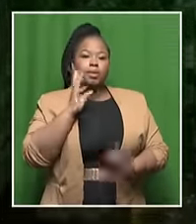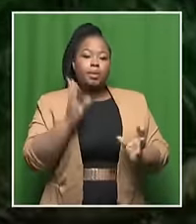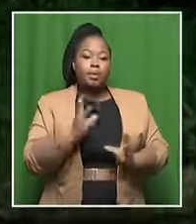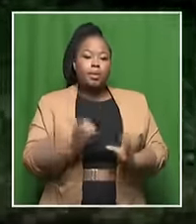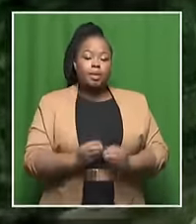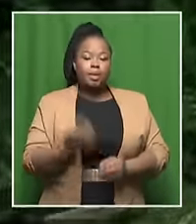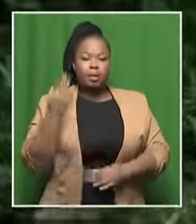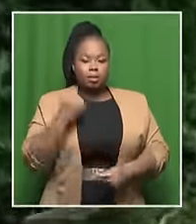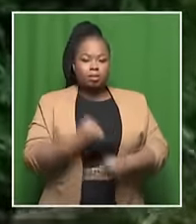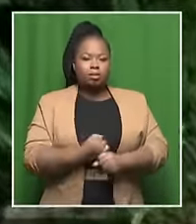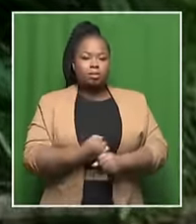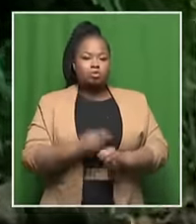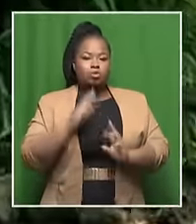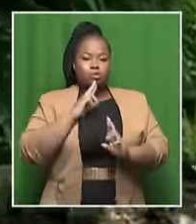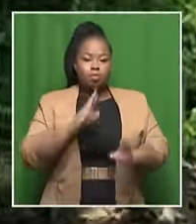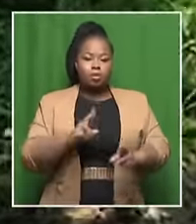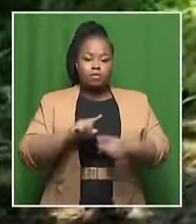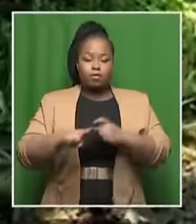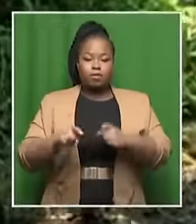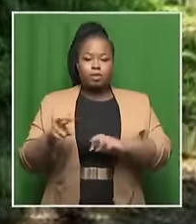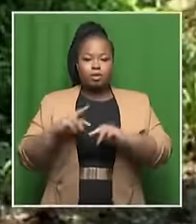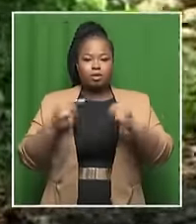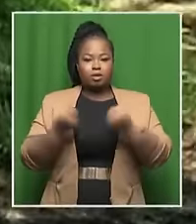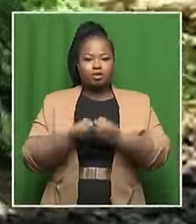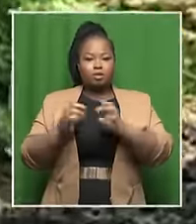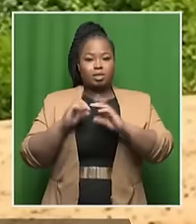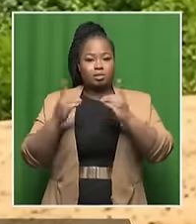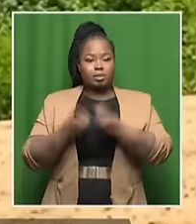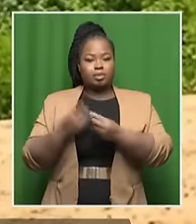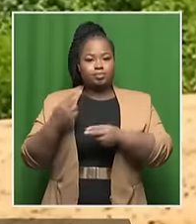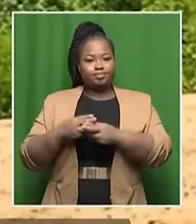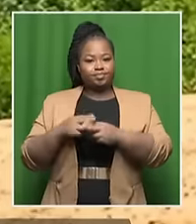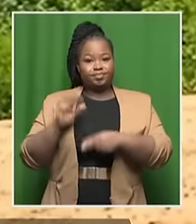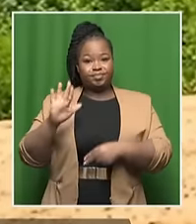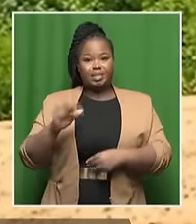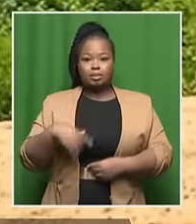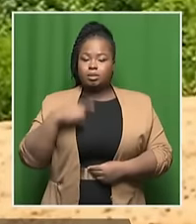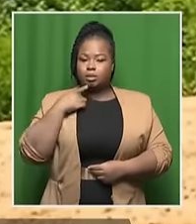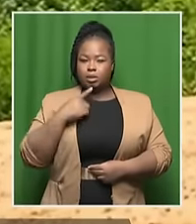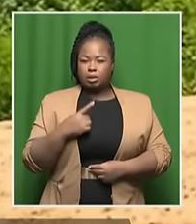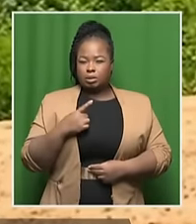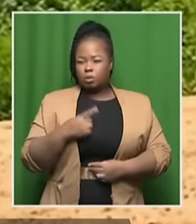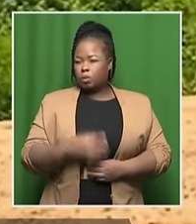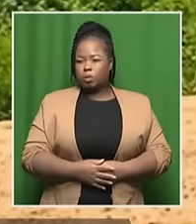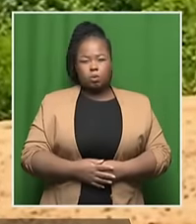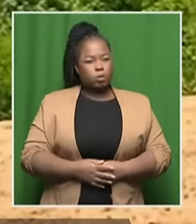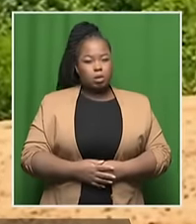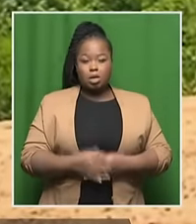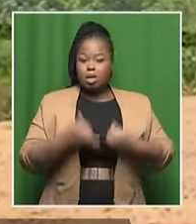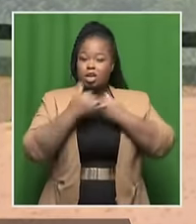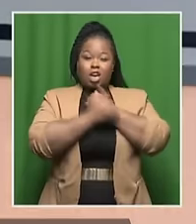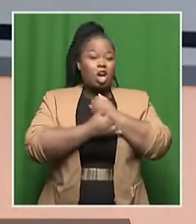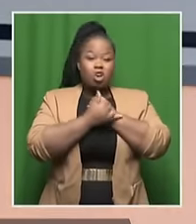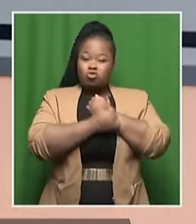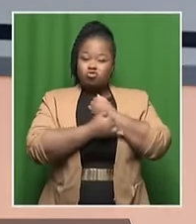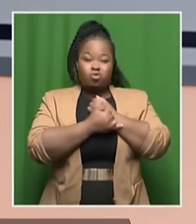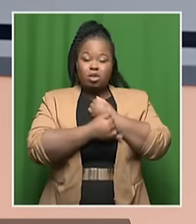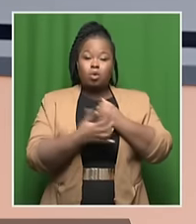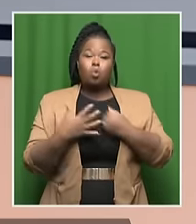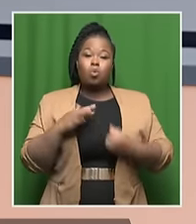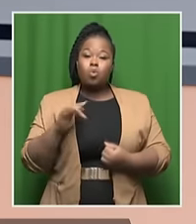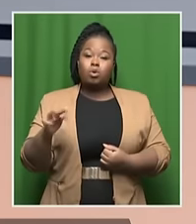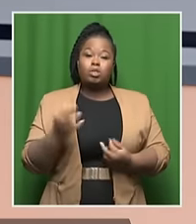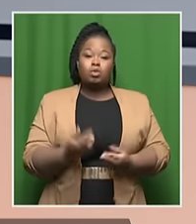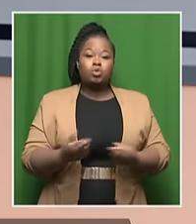published last year by the National Department of Water and Sanitation painted a very grim picture of the country's water resources